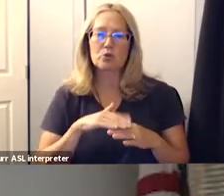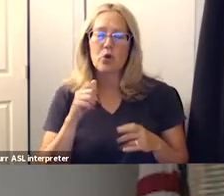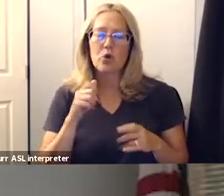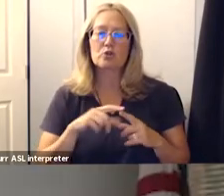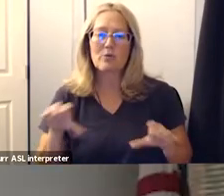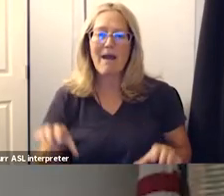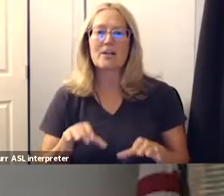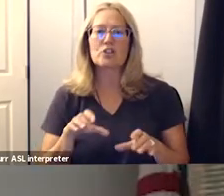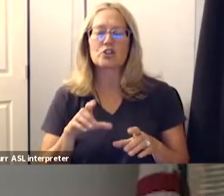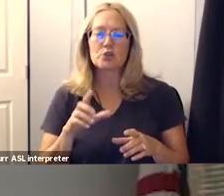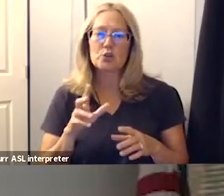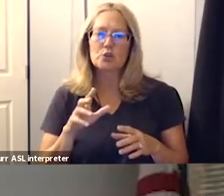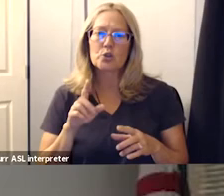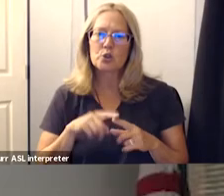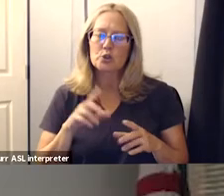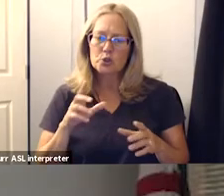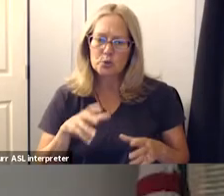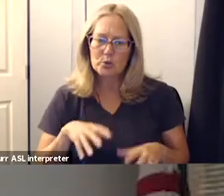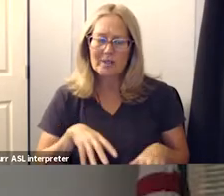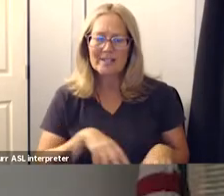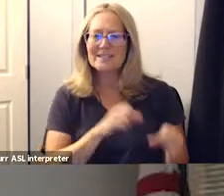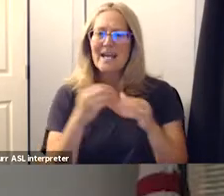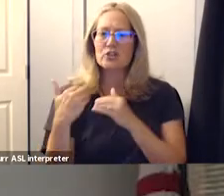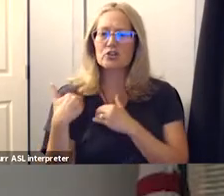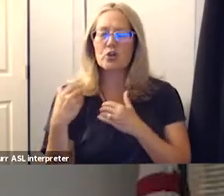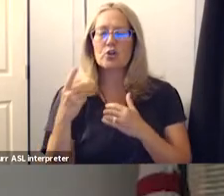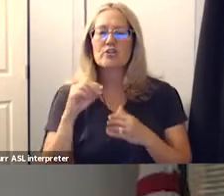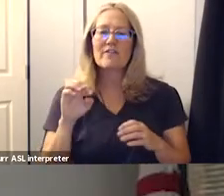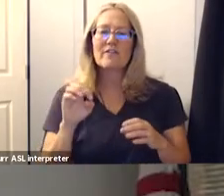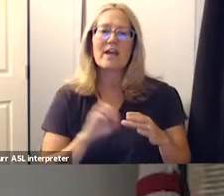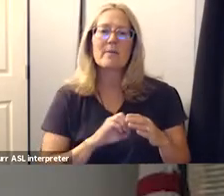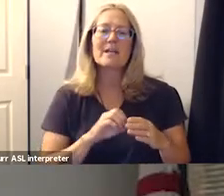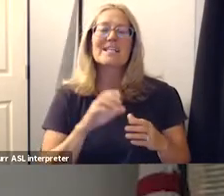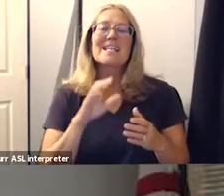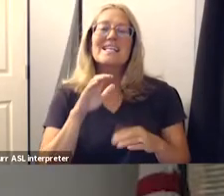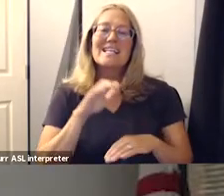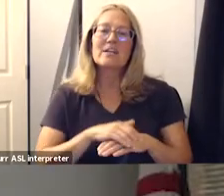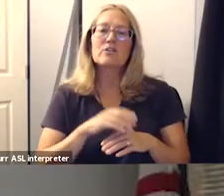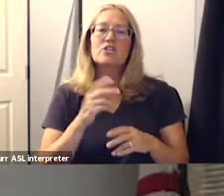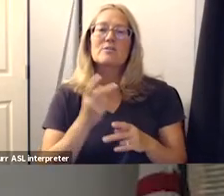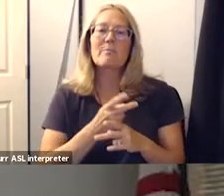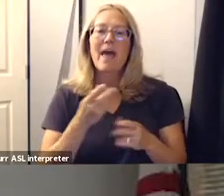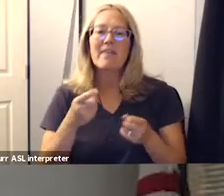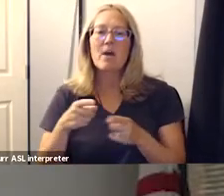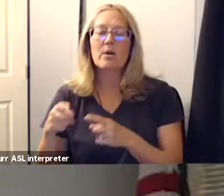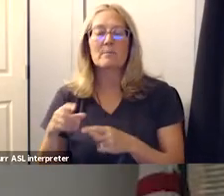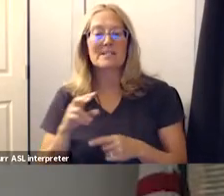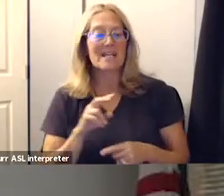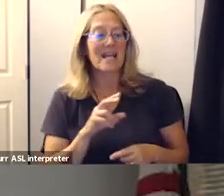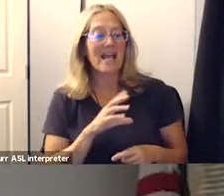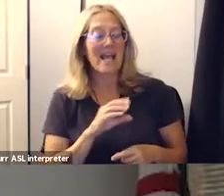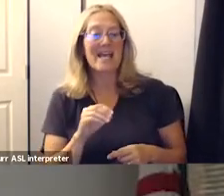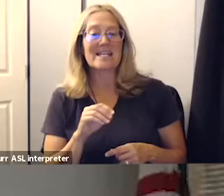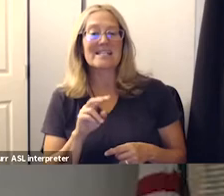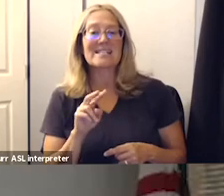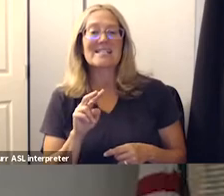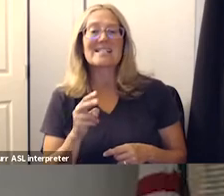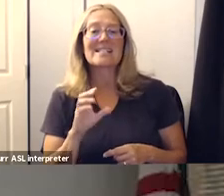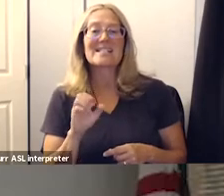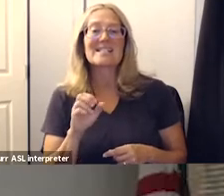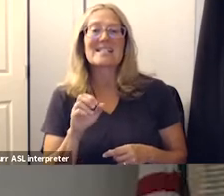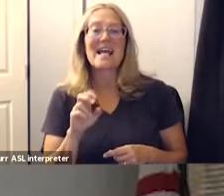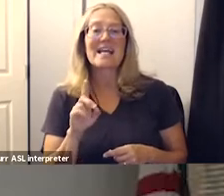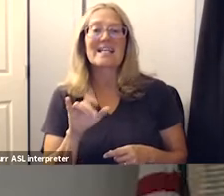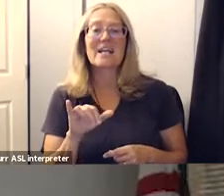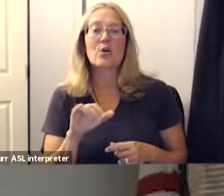take charge of evaluating elementary education's english and math outcomes as to why secondary education has such poor